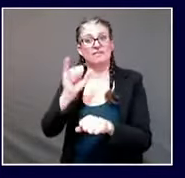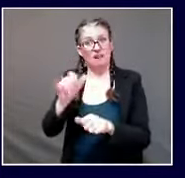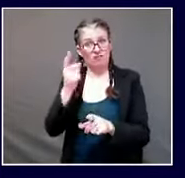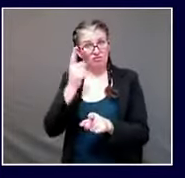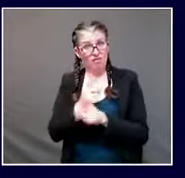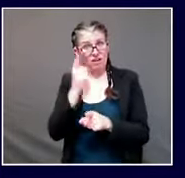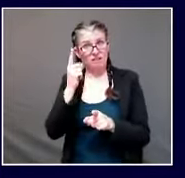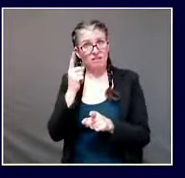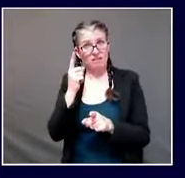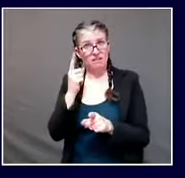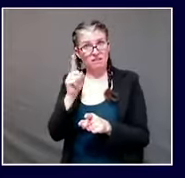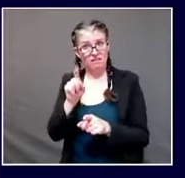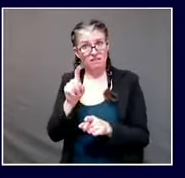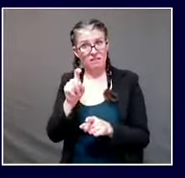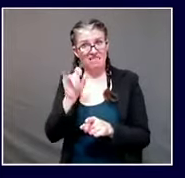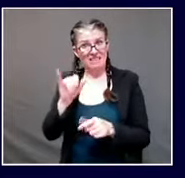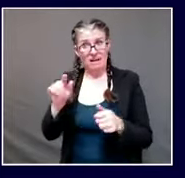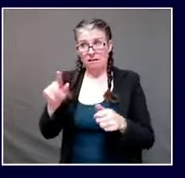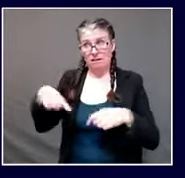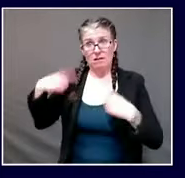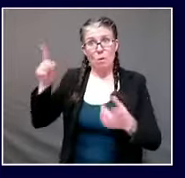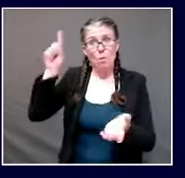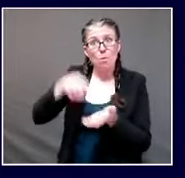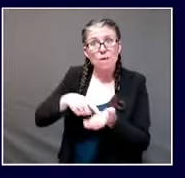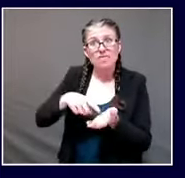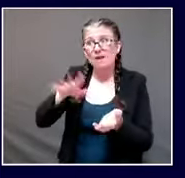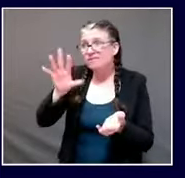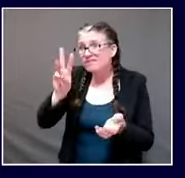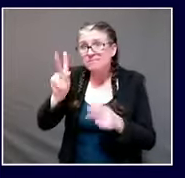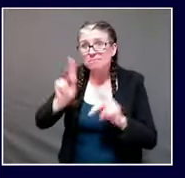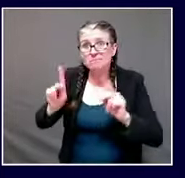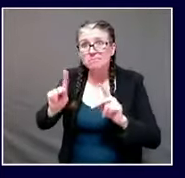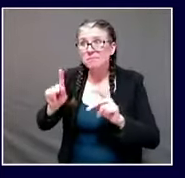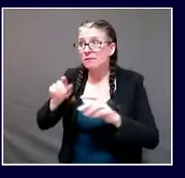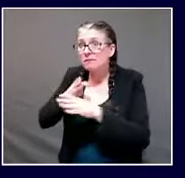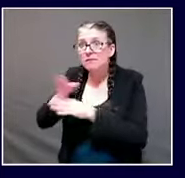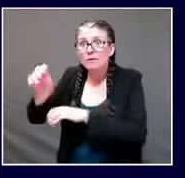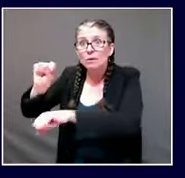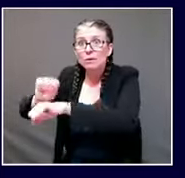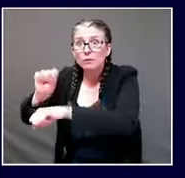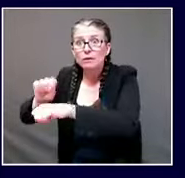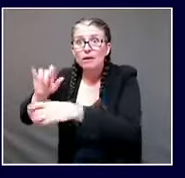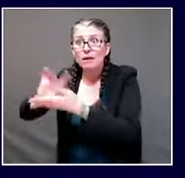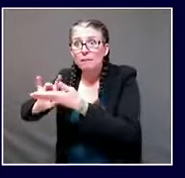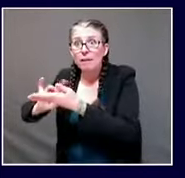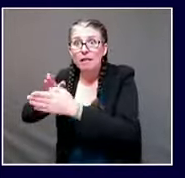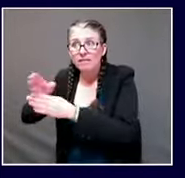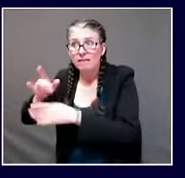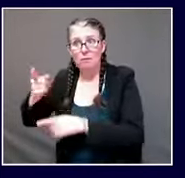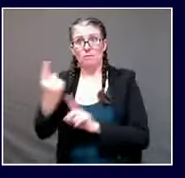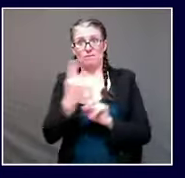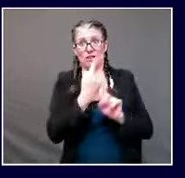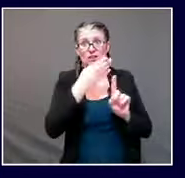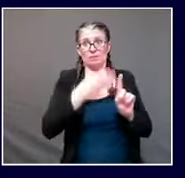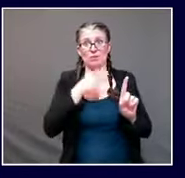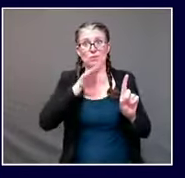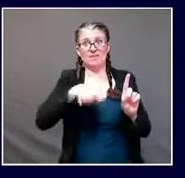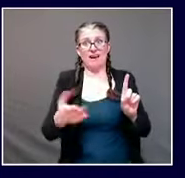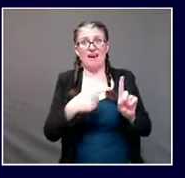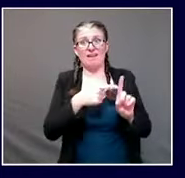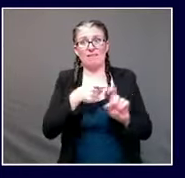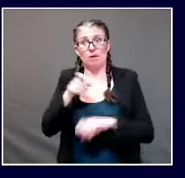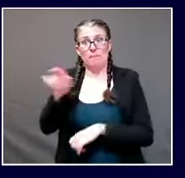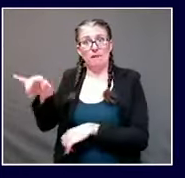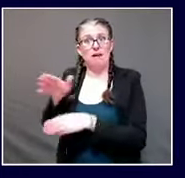our daily communications with northern light uh our hearts go out to the loss of any individual who has passed